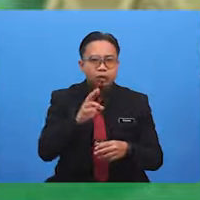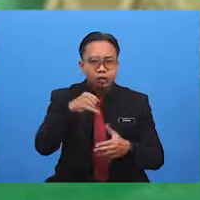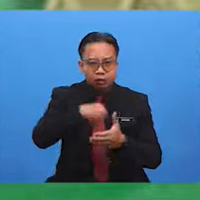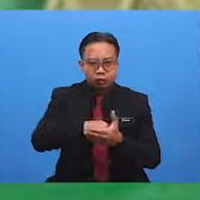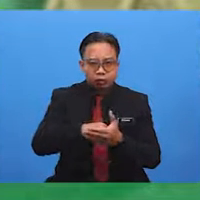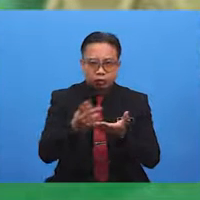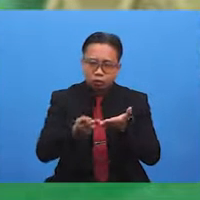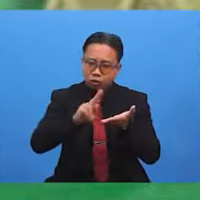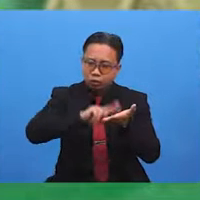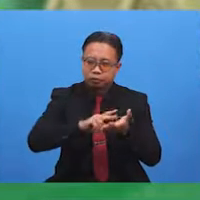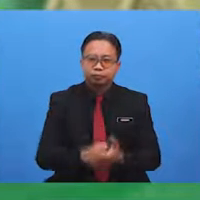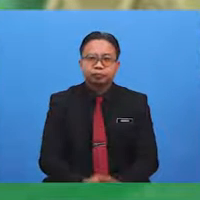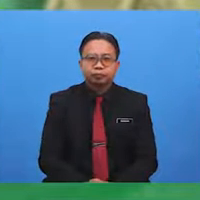kitchen.